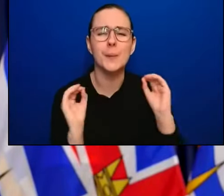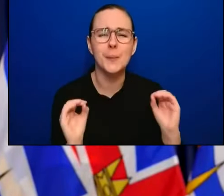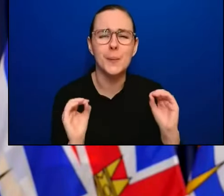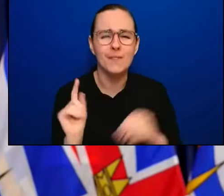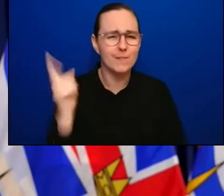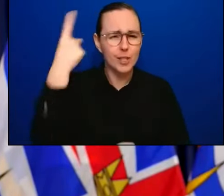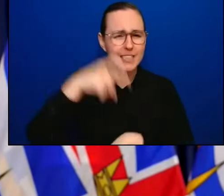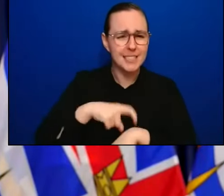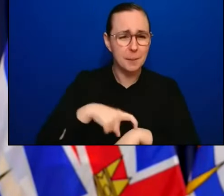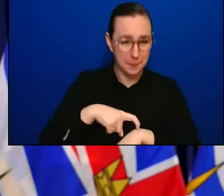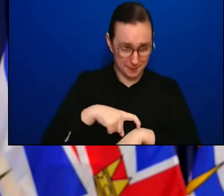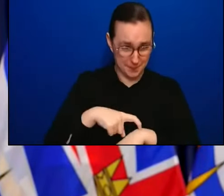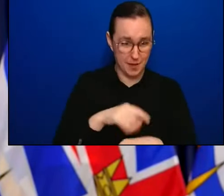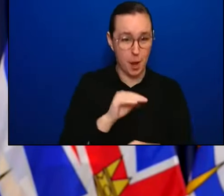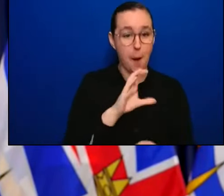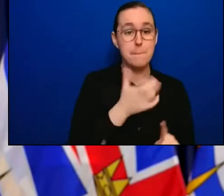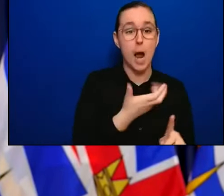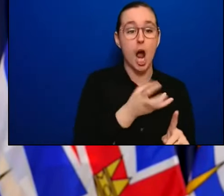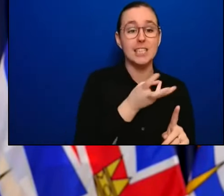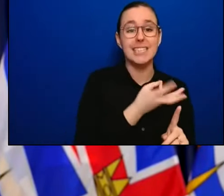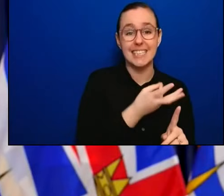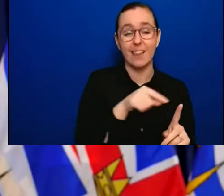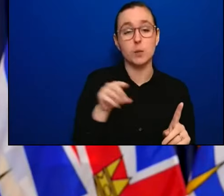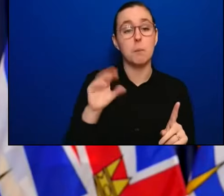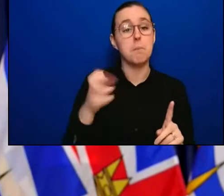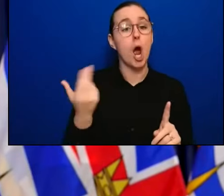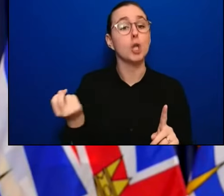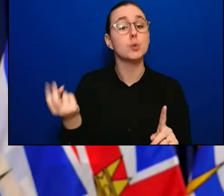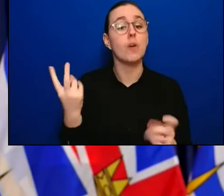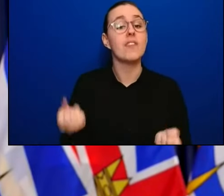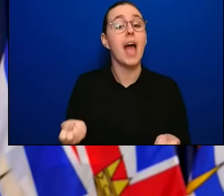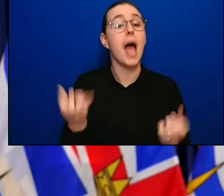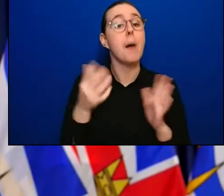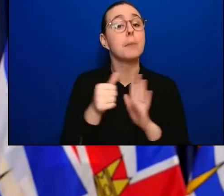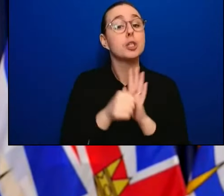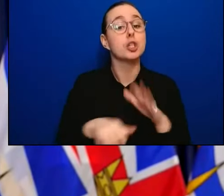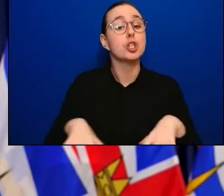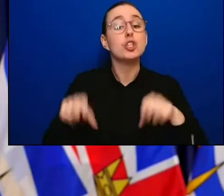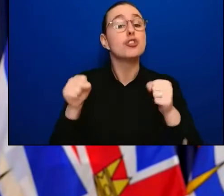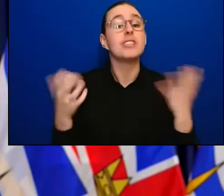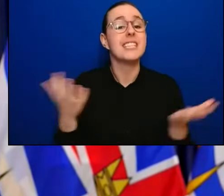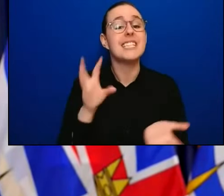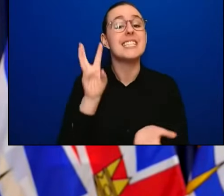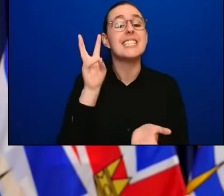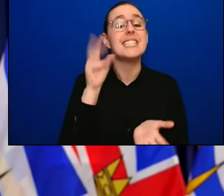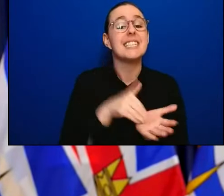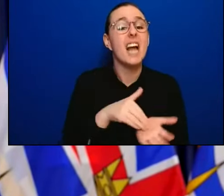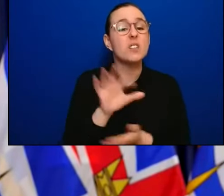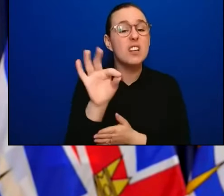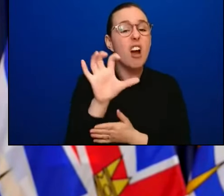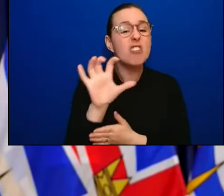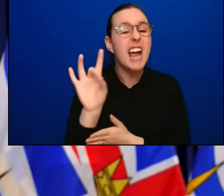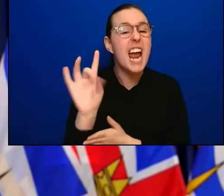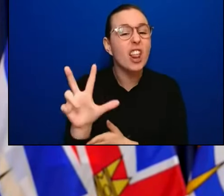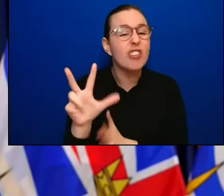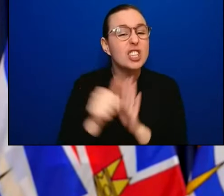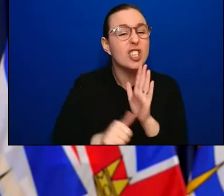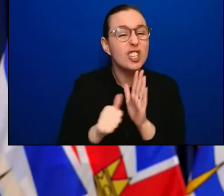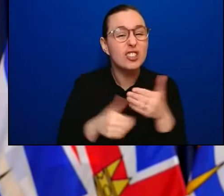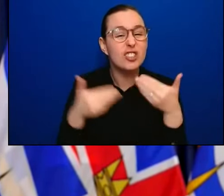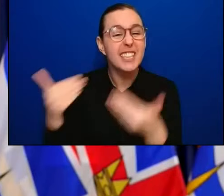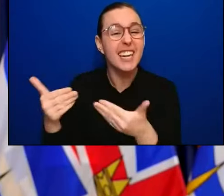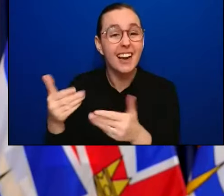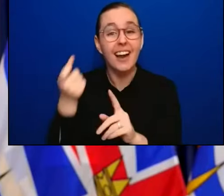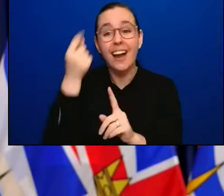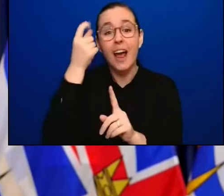12th. That's similar to what we saw in advance before the pandemic. It's a significant number of surgeries and it's